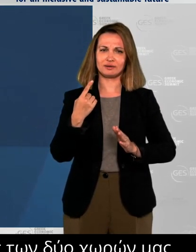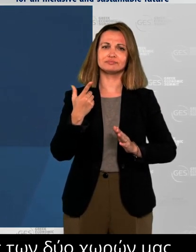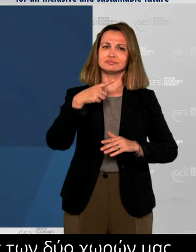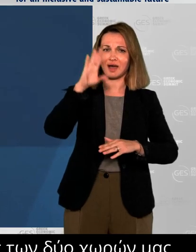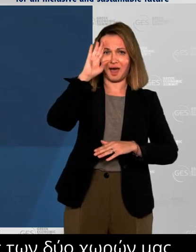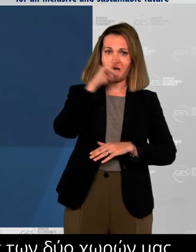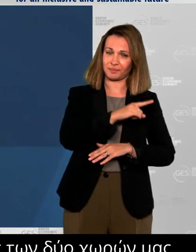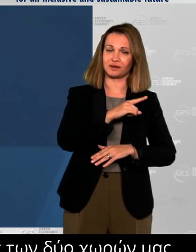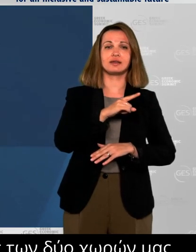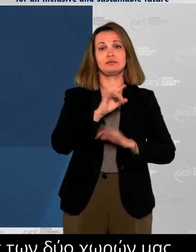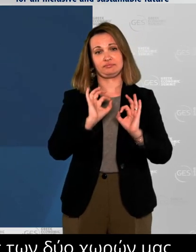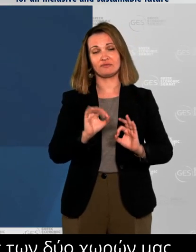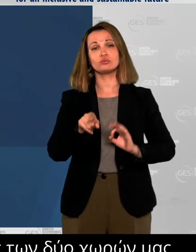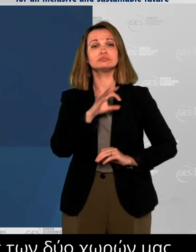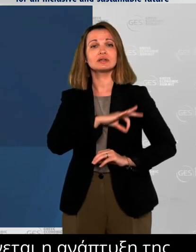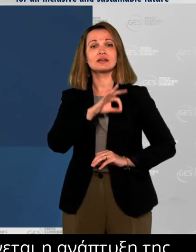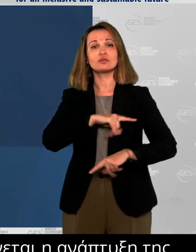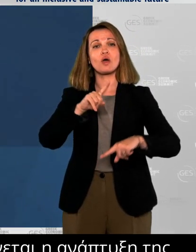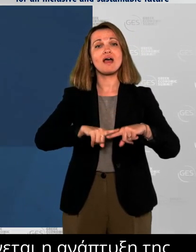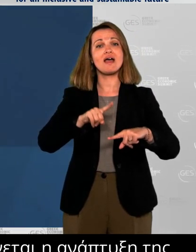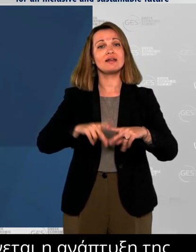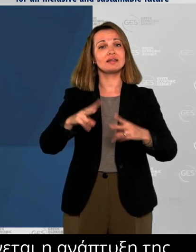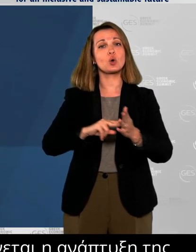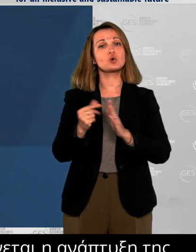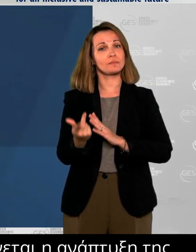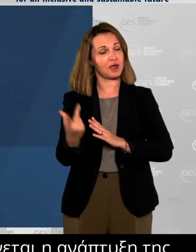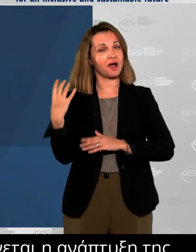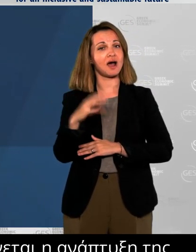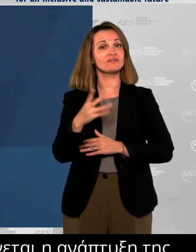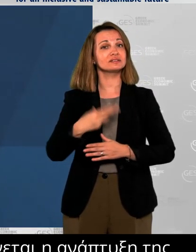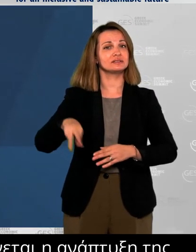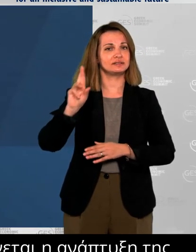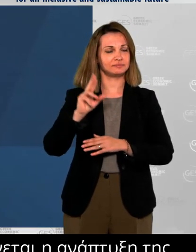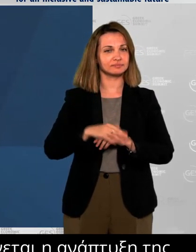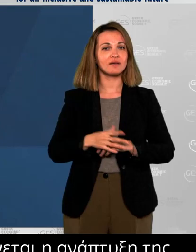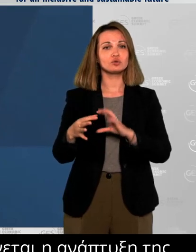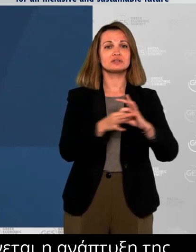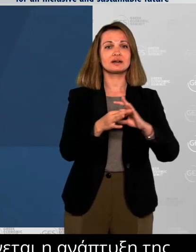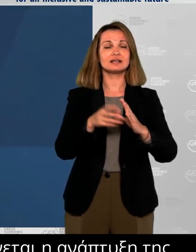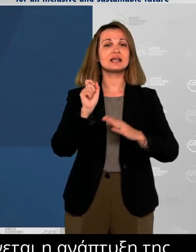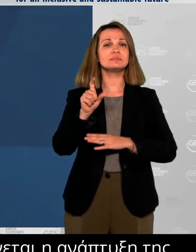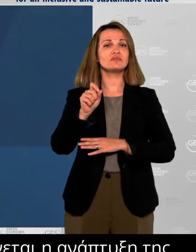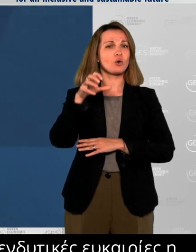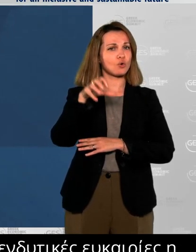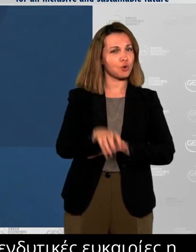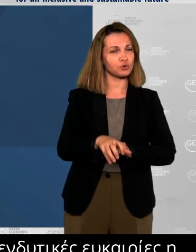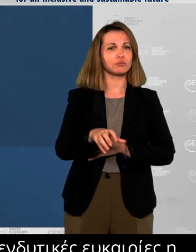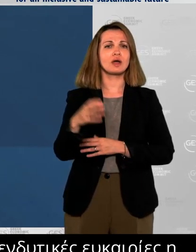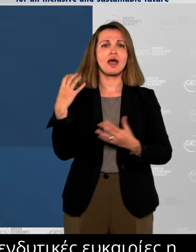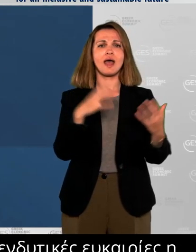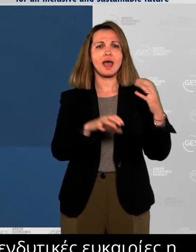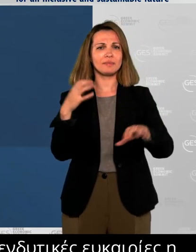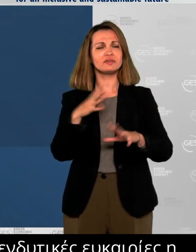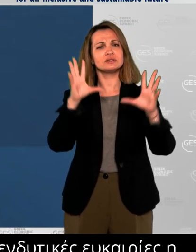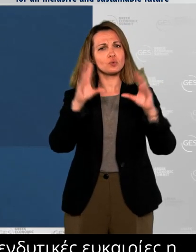are growing. Our country's collaboration in the digital sector and our investments in renewable energy and infrastructure